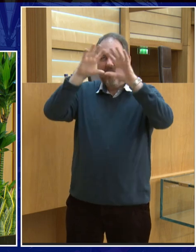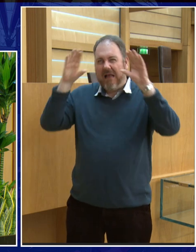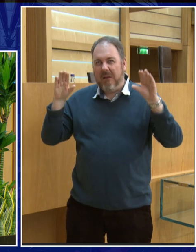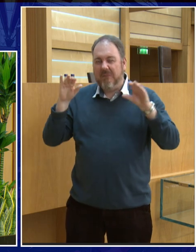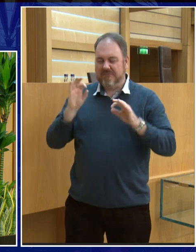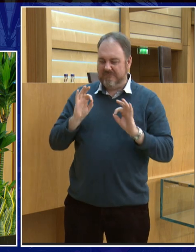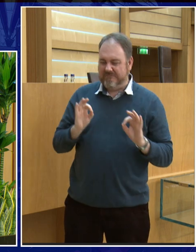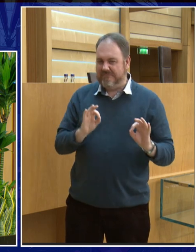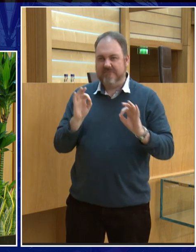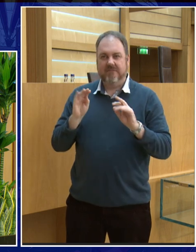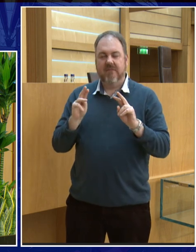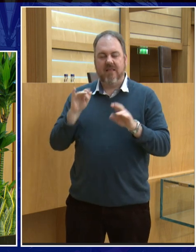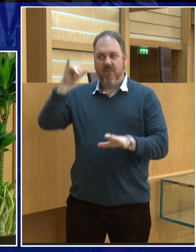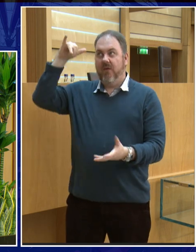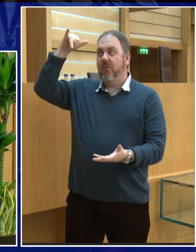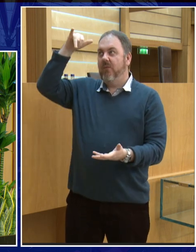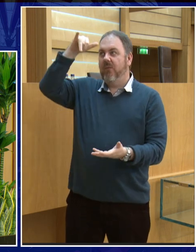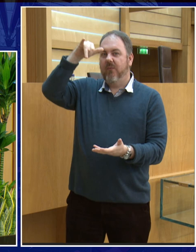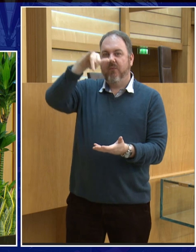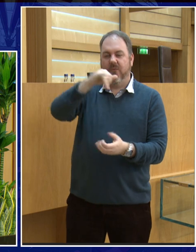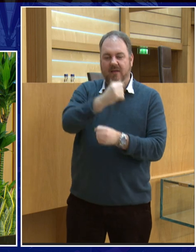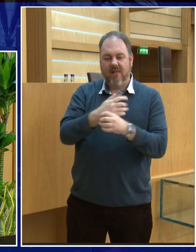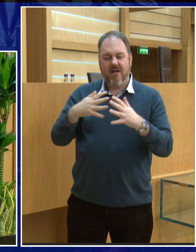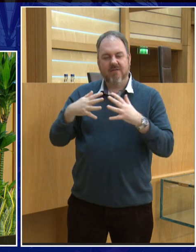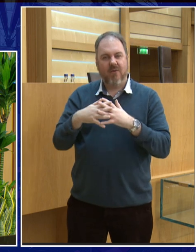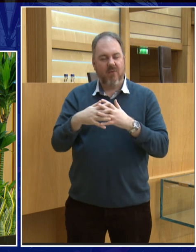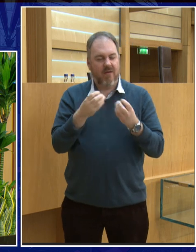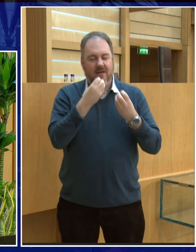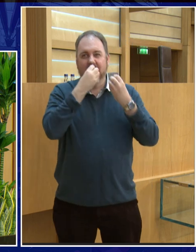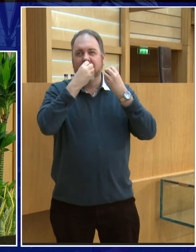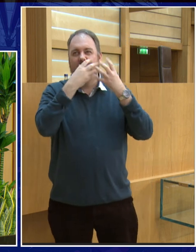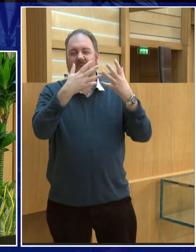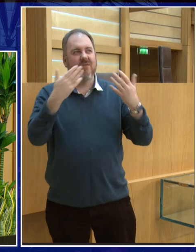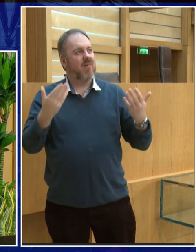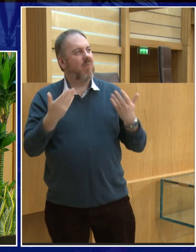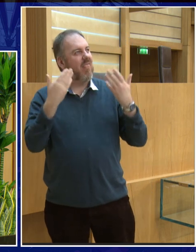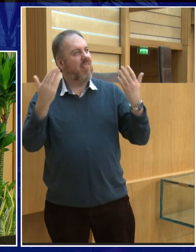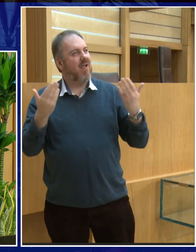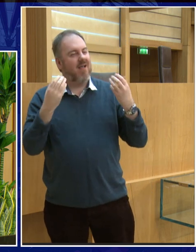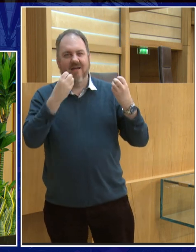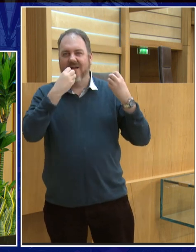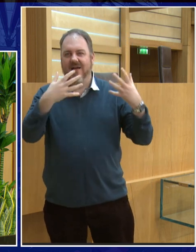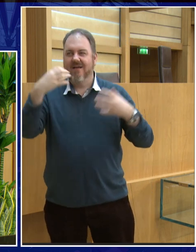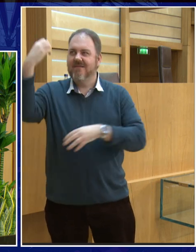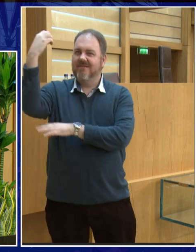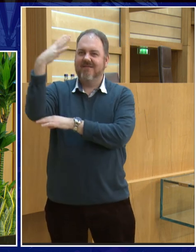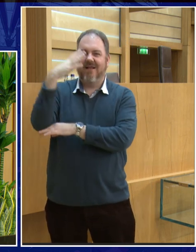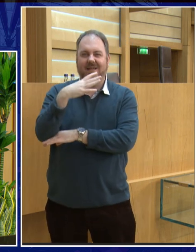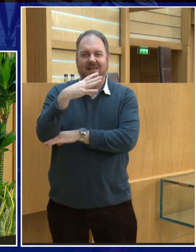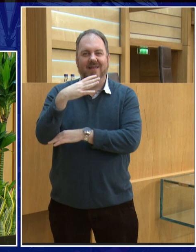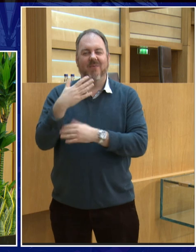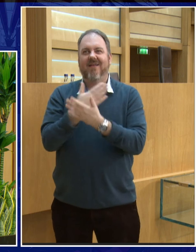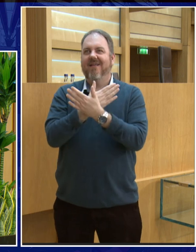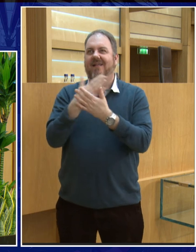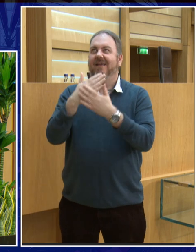And we flew up and we landed in Glasgow because we were doing some filming there. And it was beautiful and was sunny. And each time I see a nice clear day, think, oh,